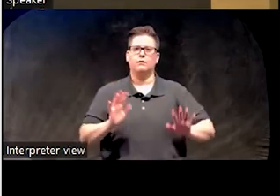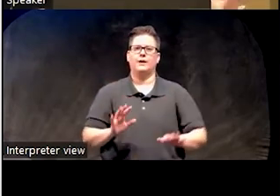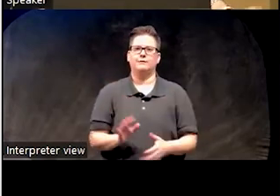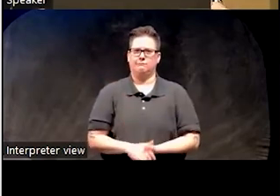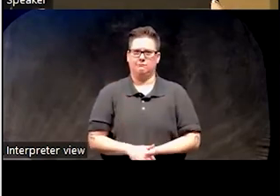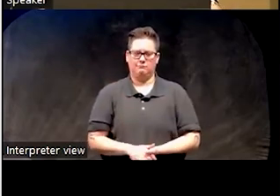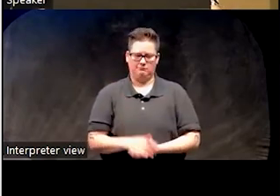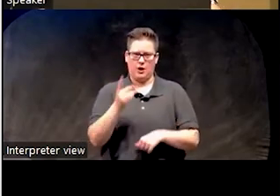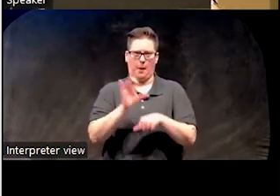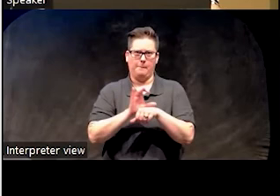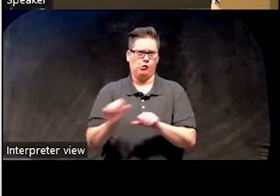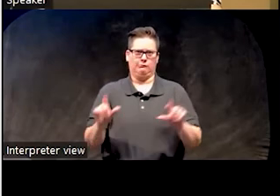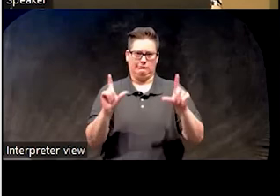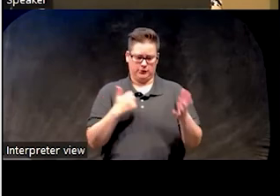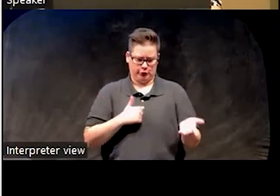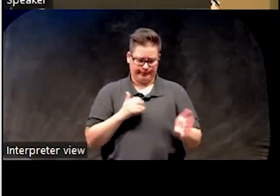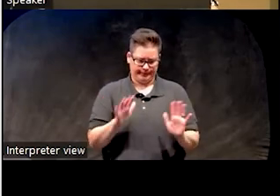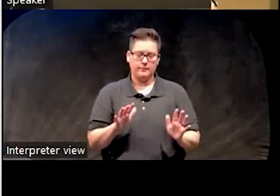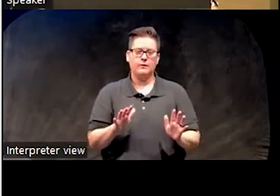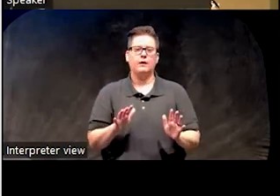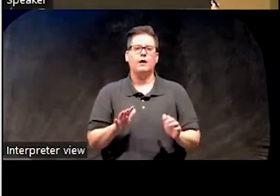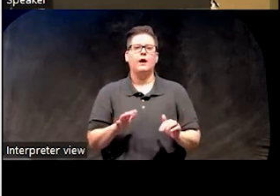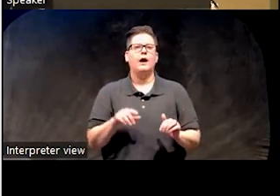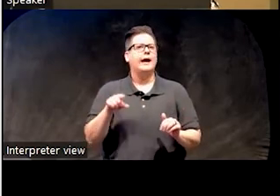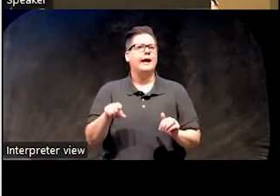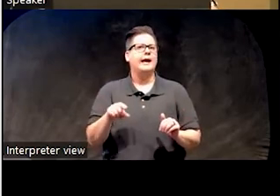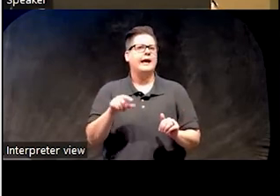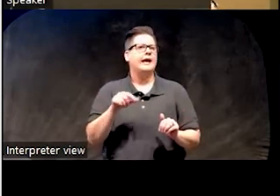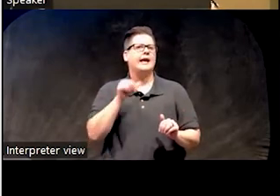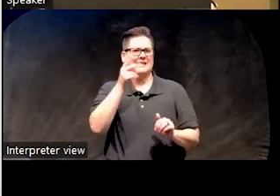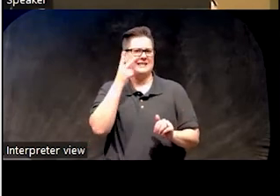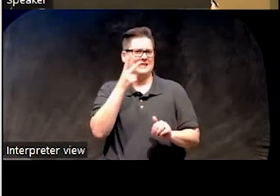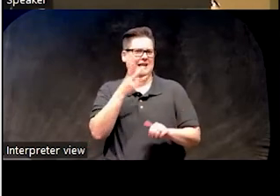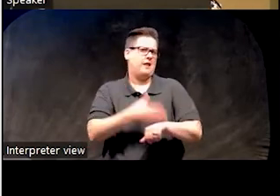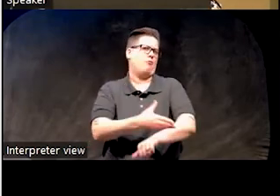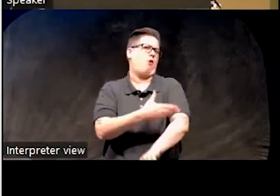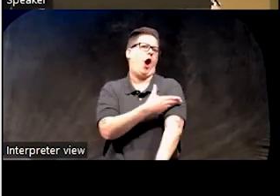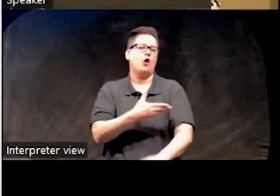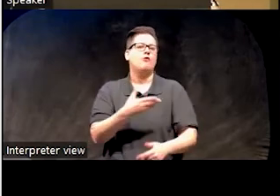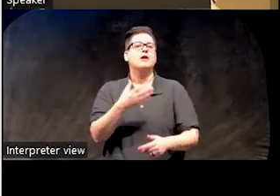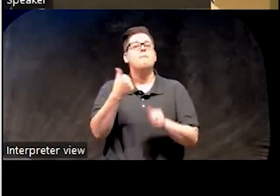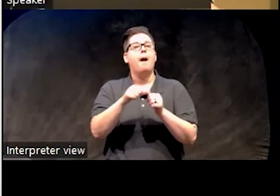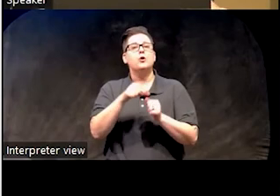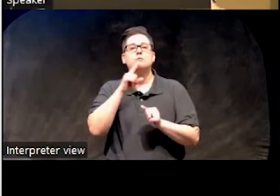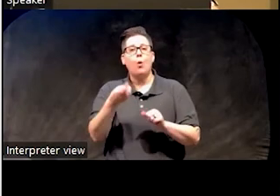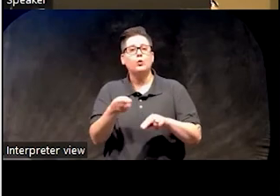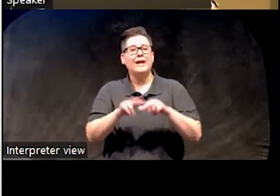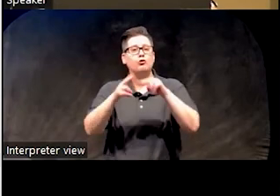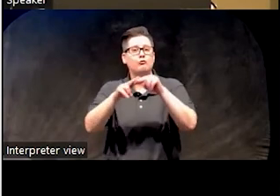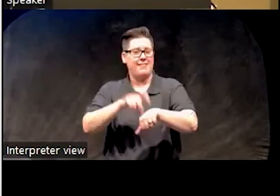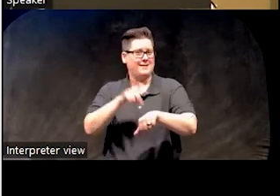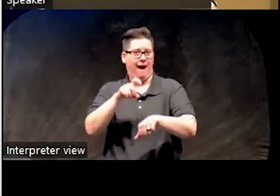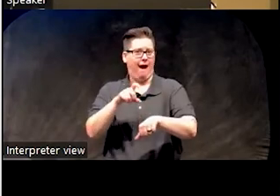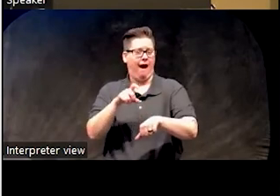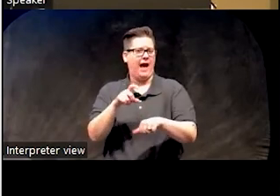oh, okay. Nevermind. Um, quite seeing the progress that he wanted. So we didn't start expansion until session six,